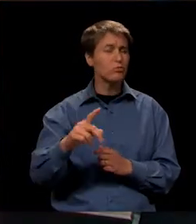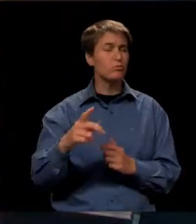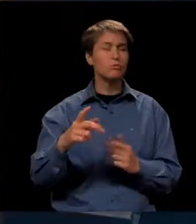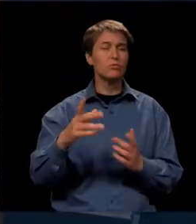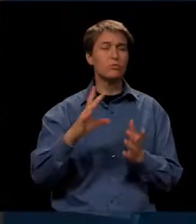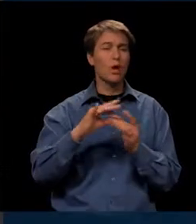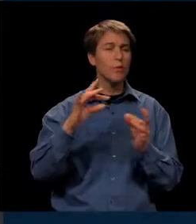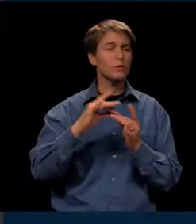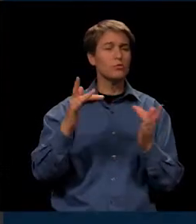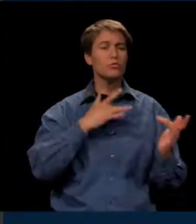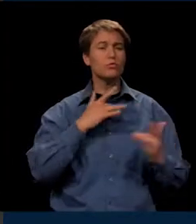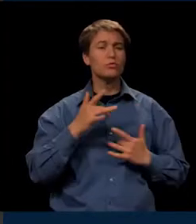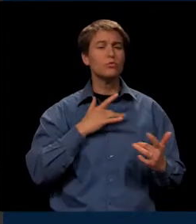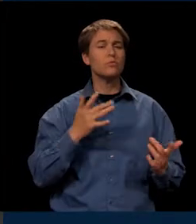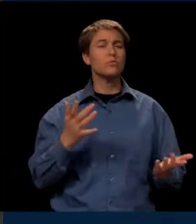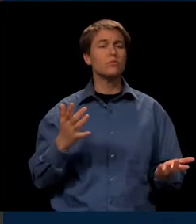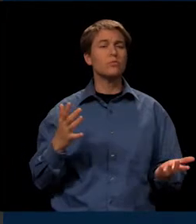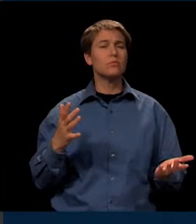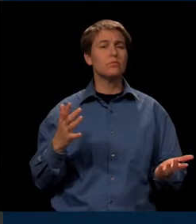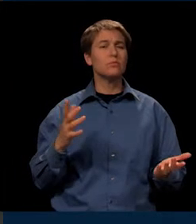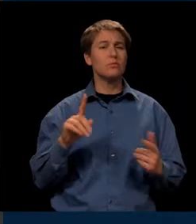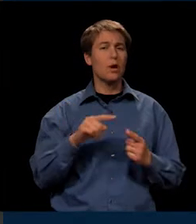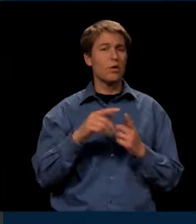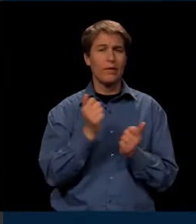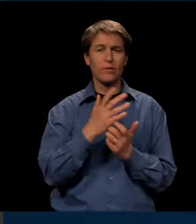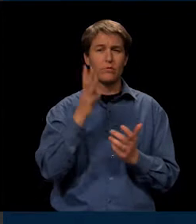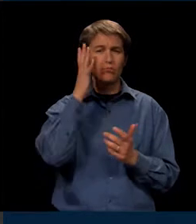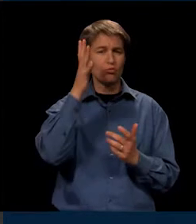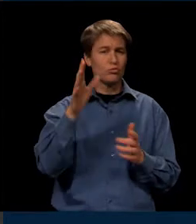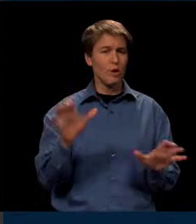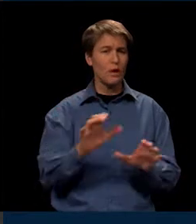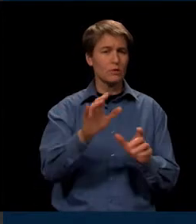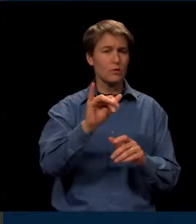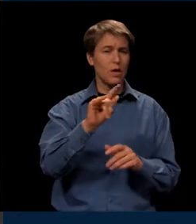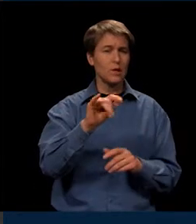comments, concerns about any future action items?